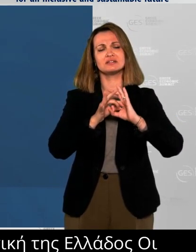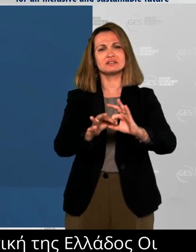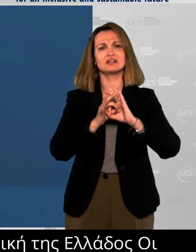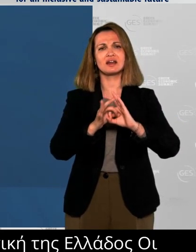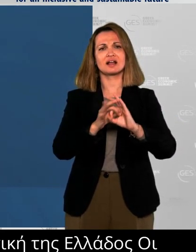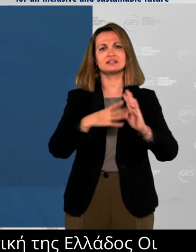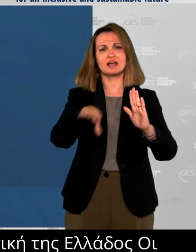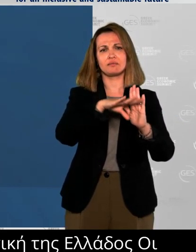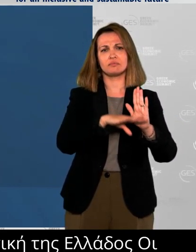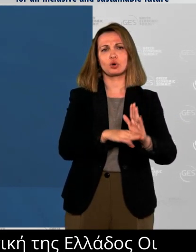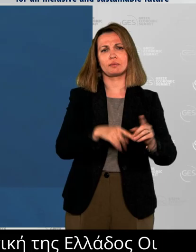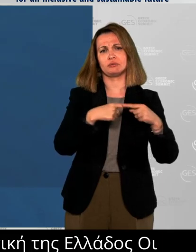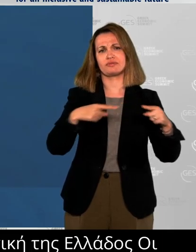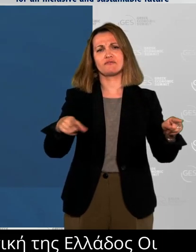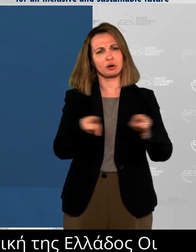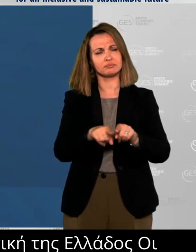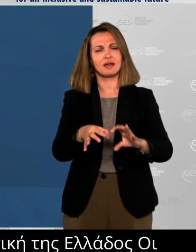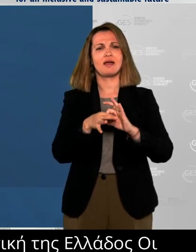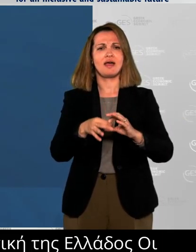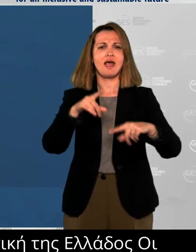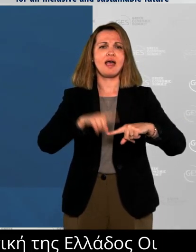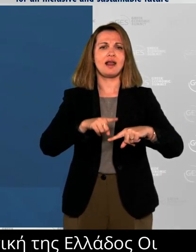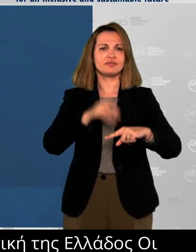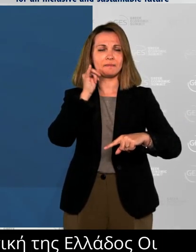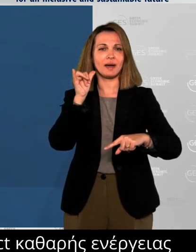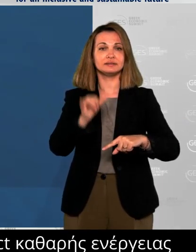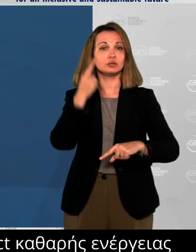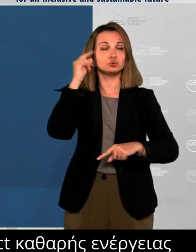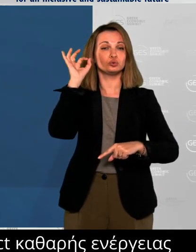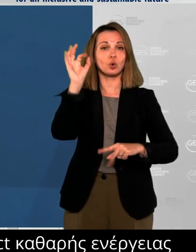bring the best of American and Greek innovation together.